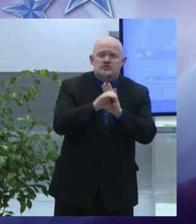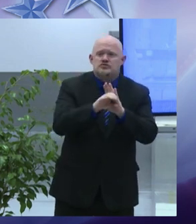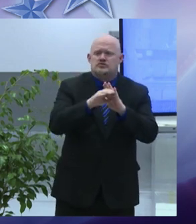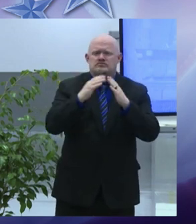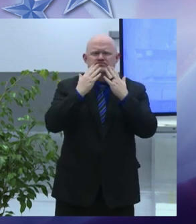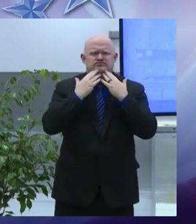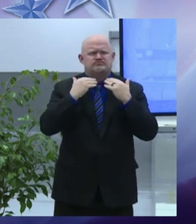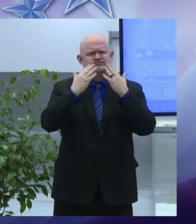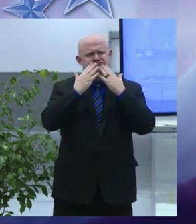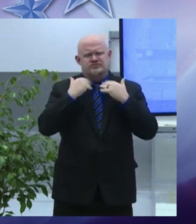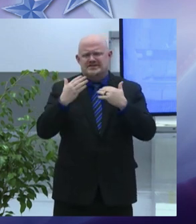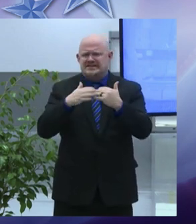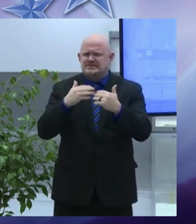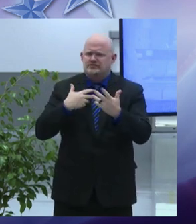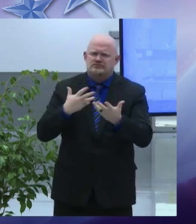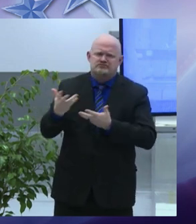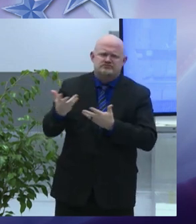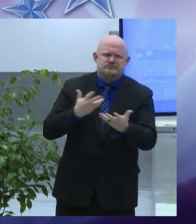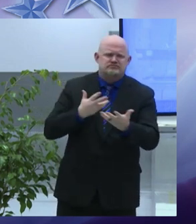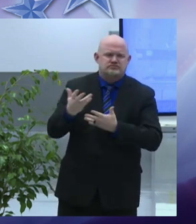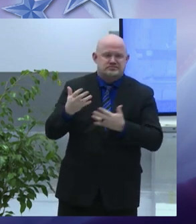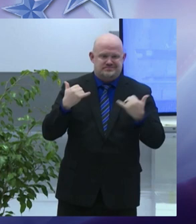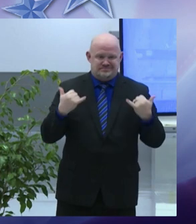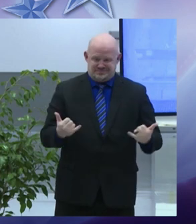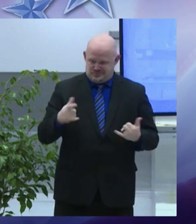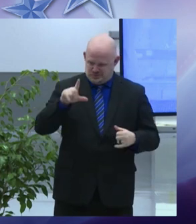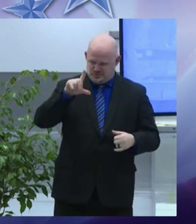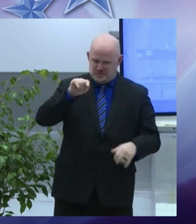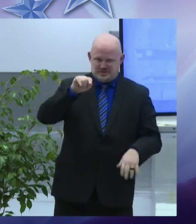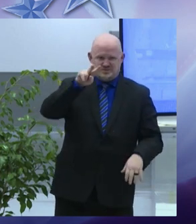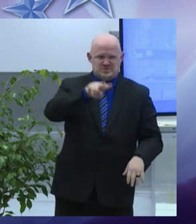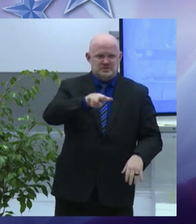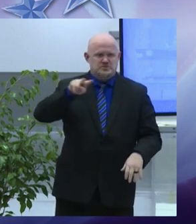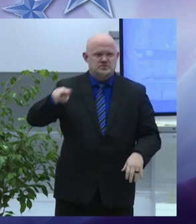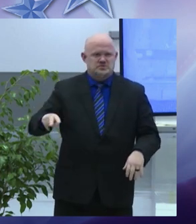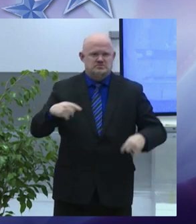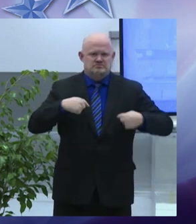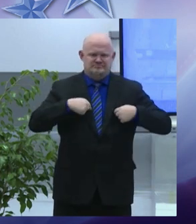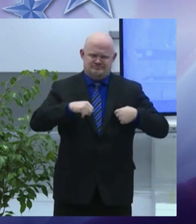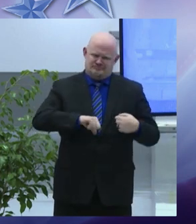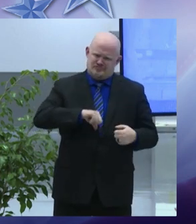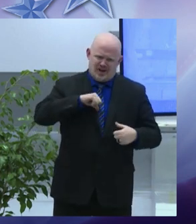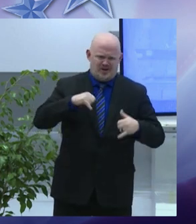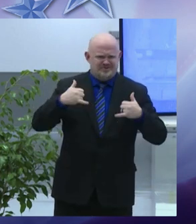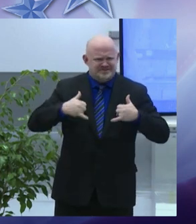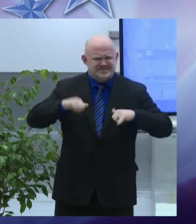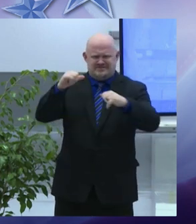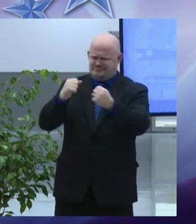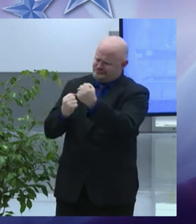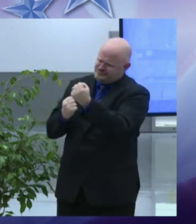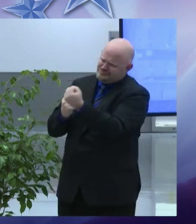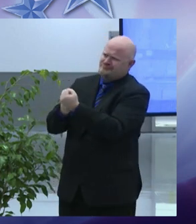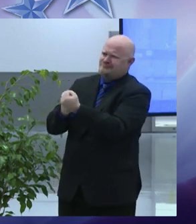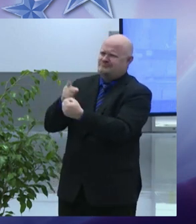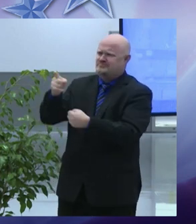now in the year of 2022 I'm proud to serve with the mayor and his administration along with other members of the council